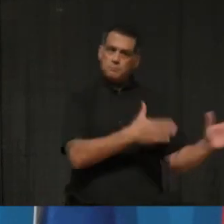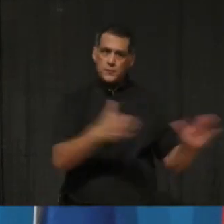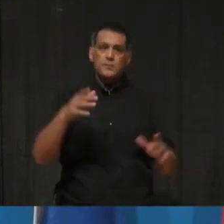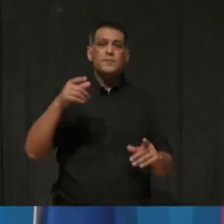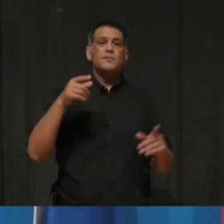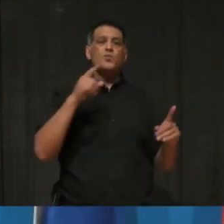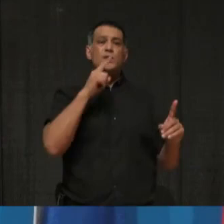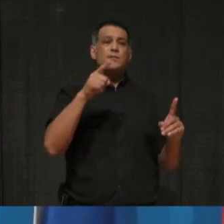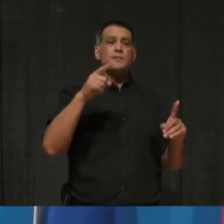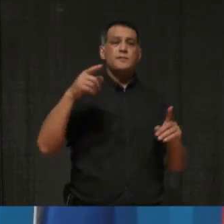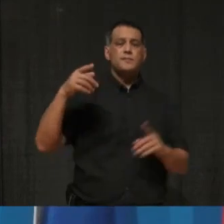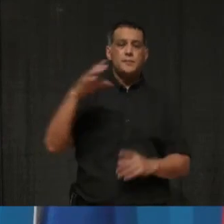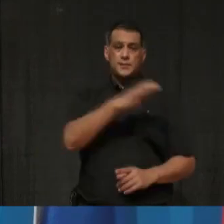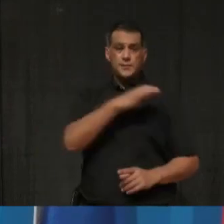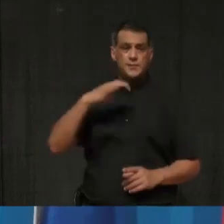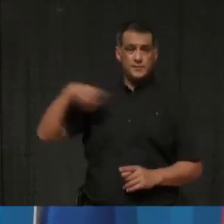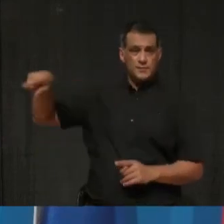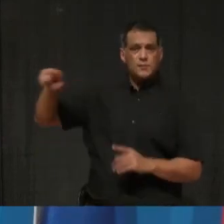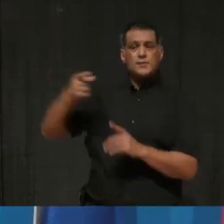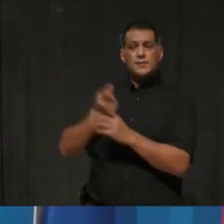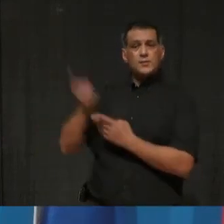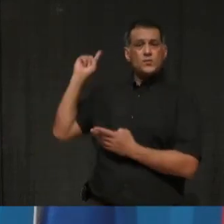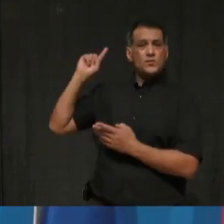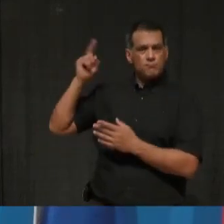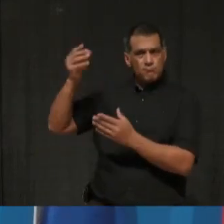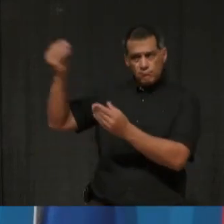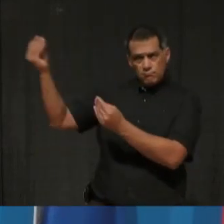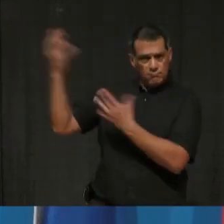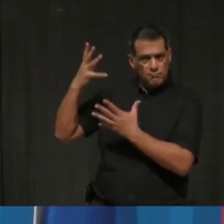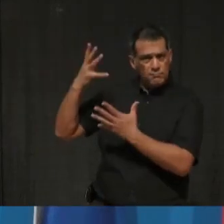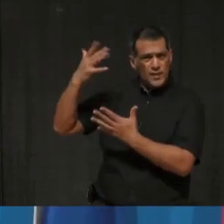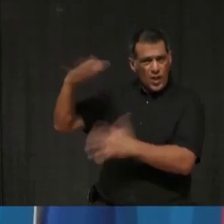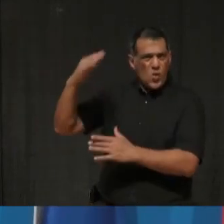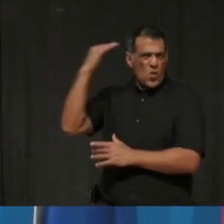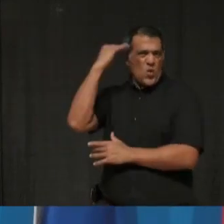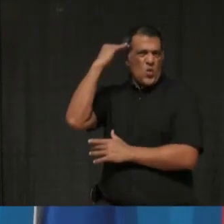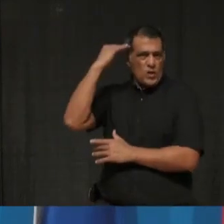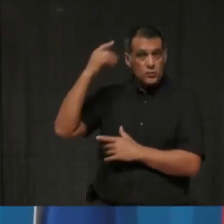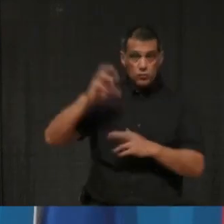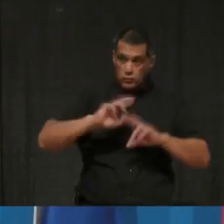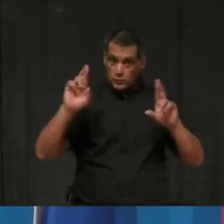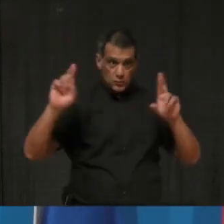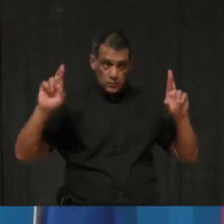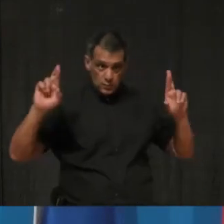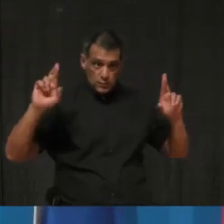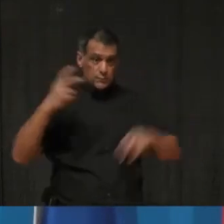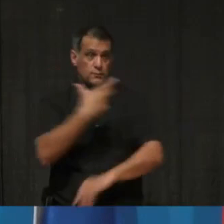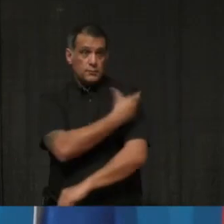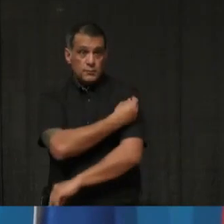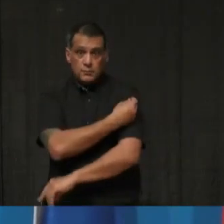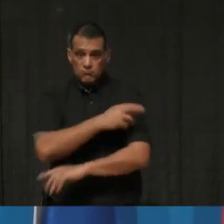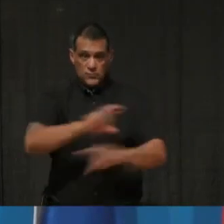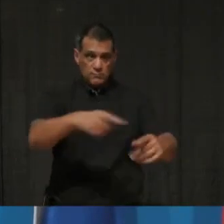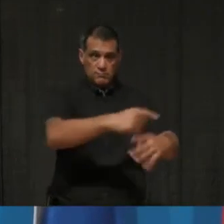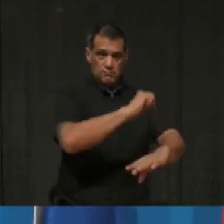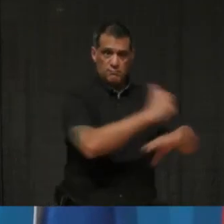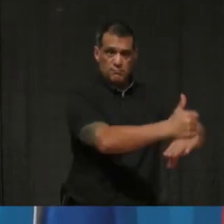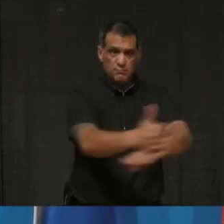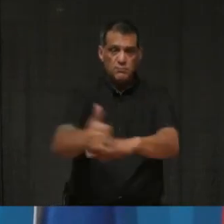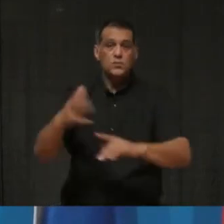uh, and, uh, we're originally on track to start, uh, delivering them to our high-risk populations, uh, the staff that serve them, uh,